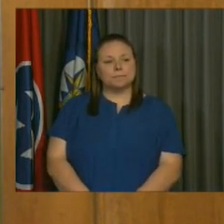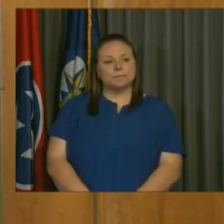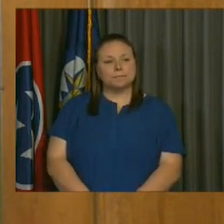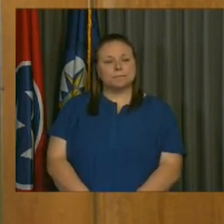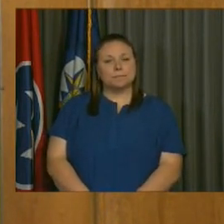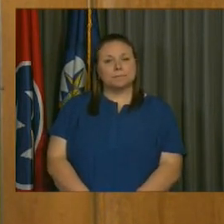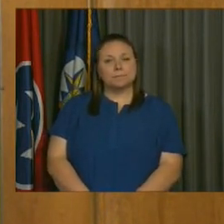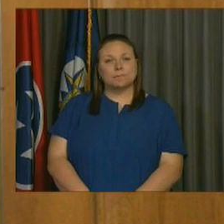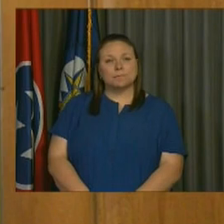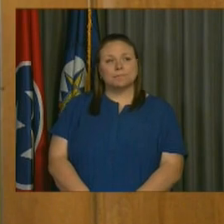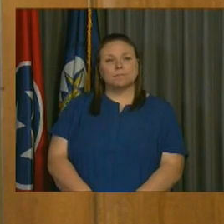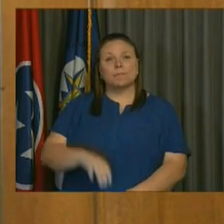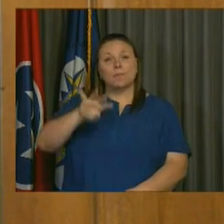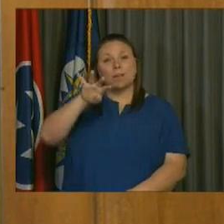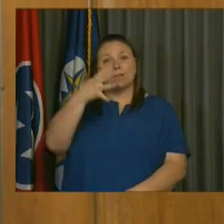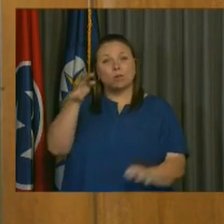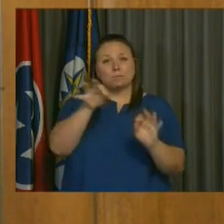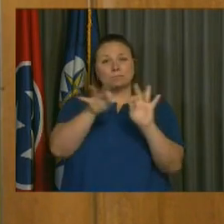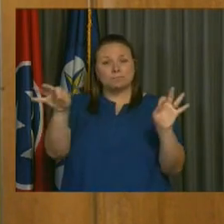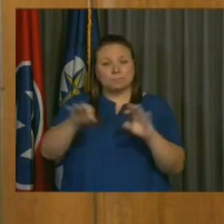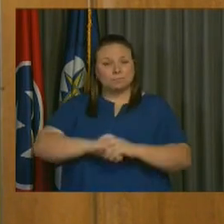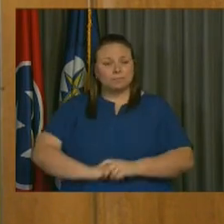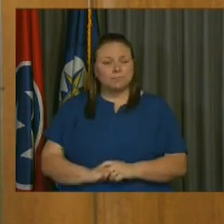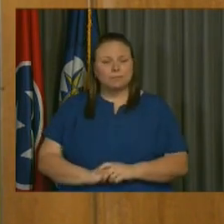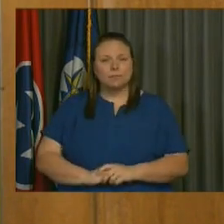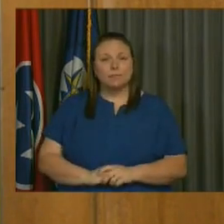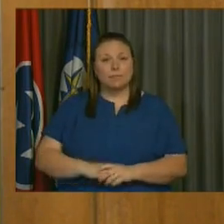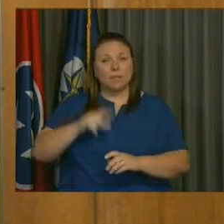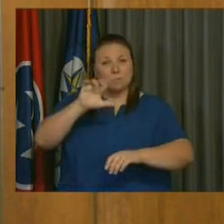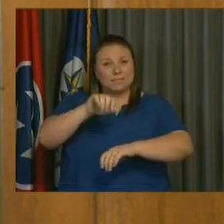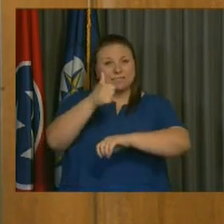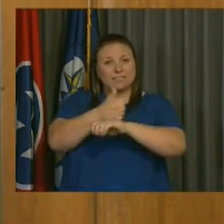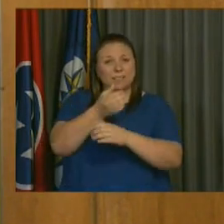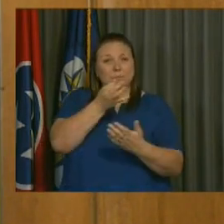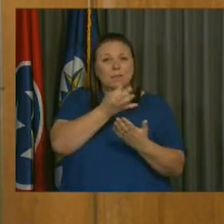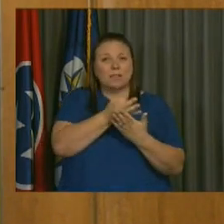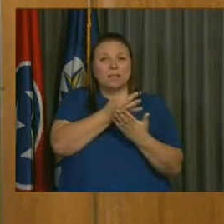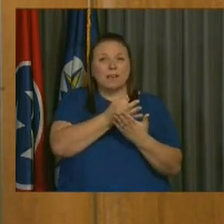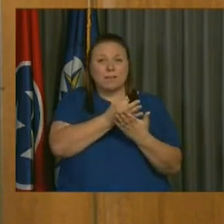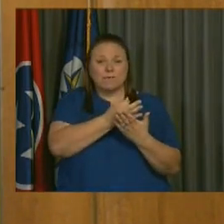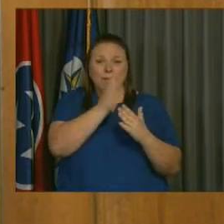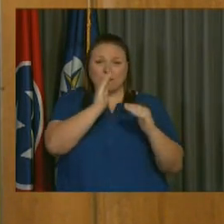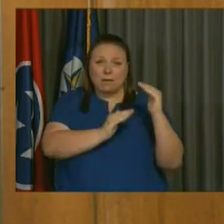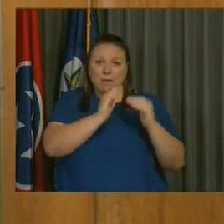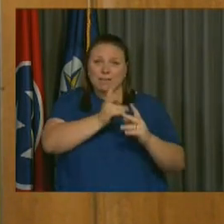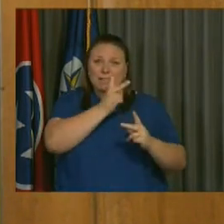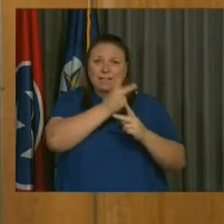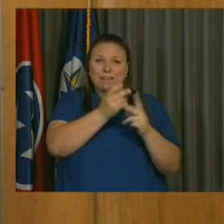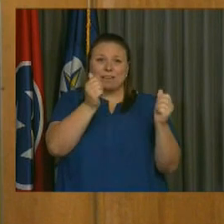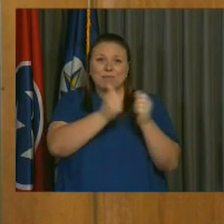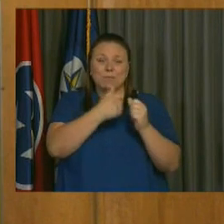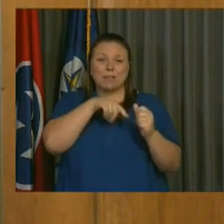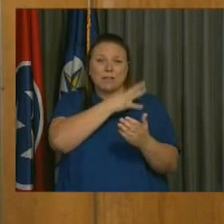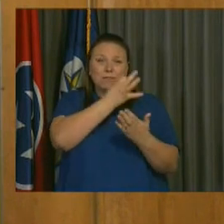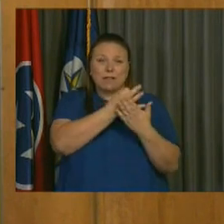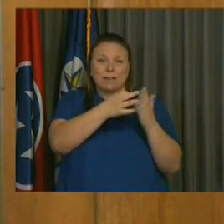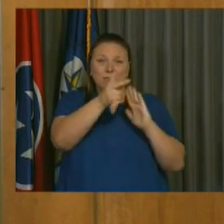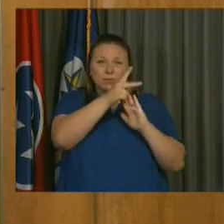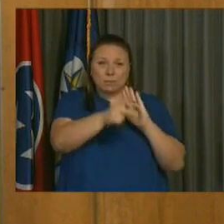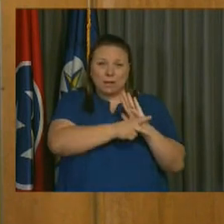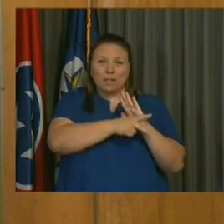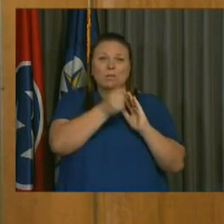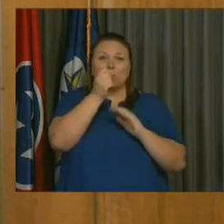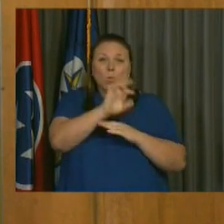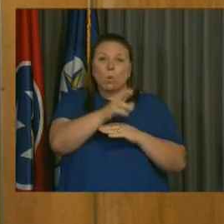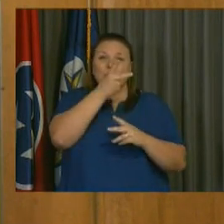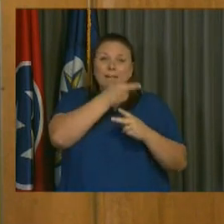Fourth budget guideline, we need to establish those balances in keeping with Metro's financial policies or at least